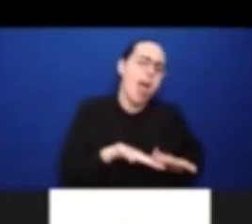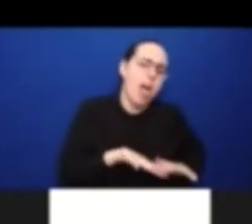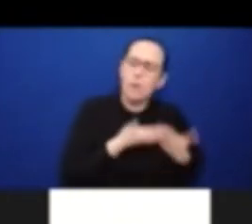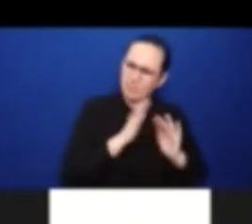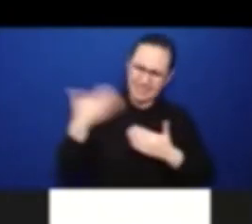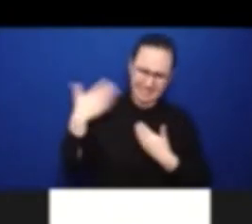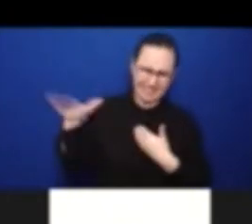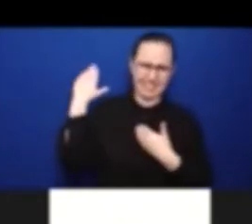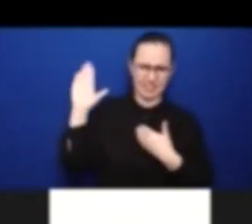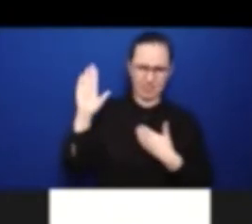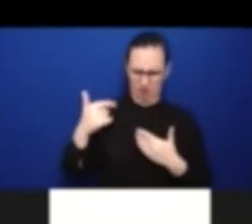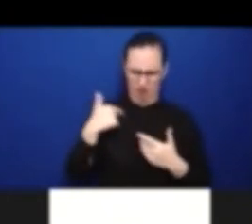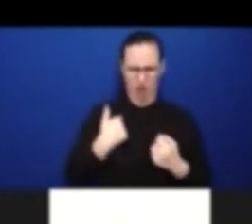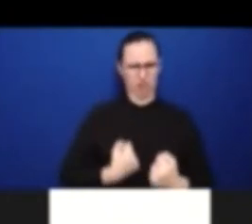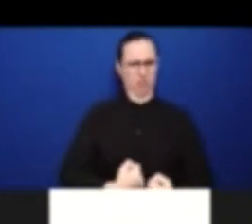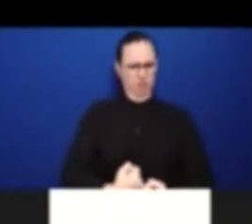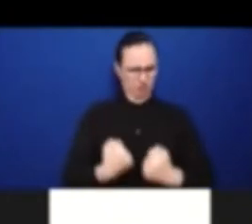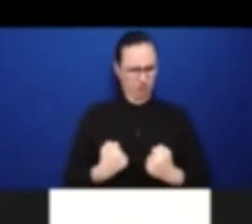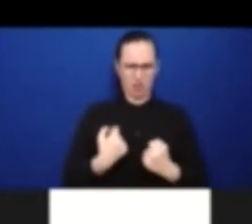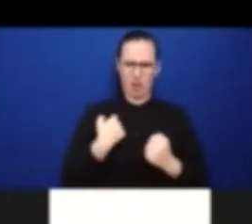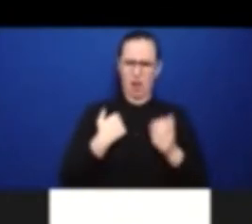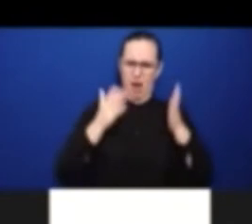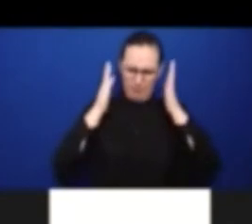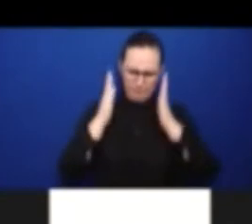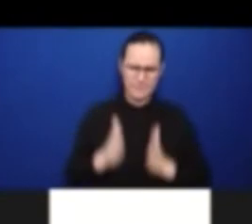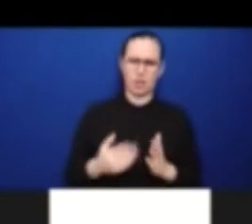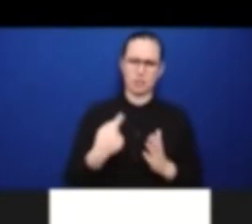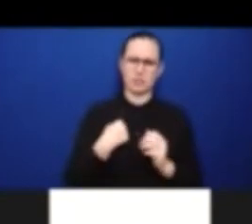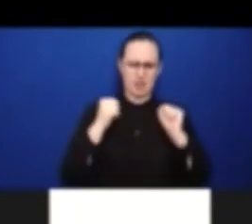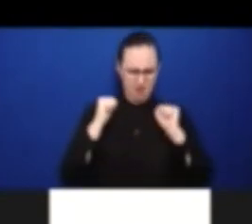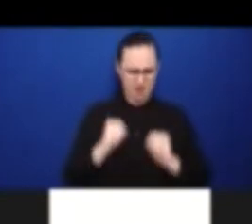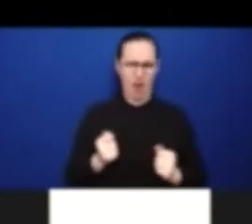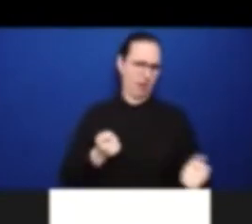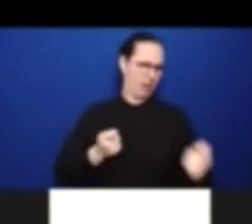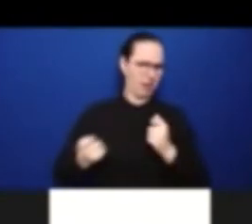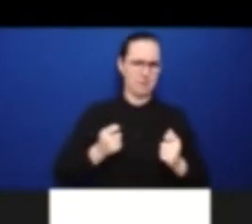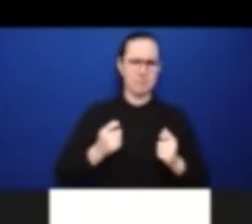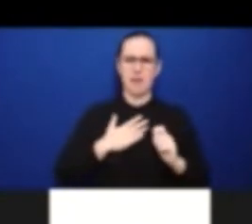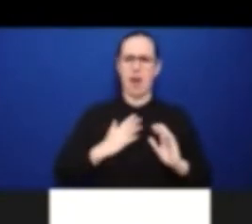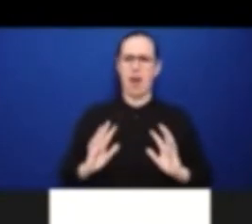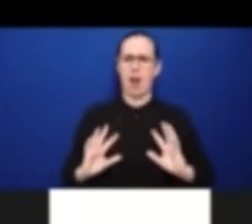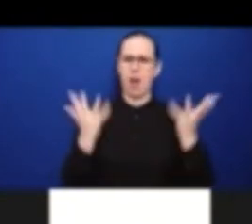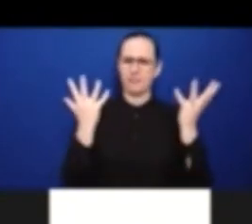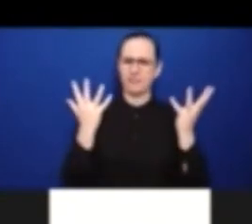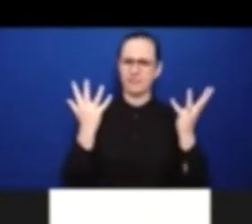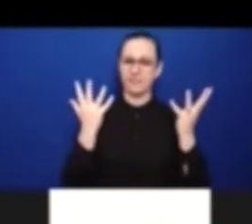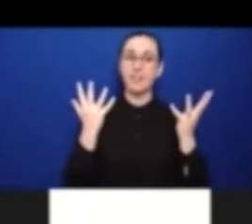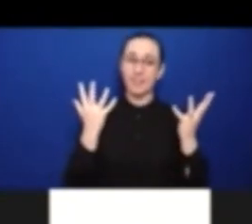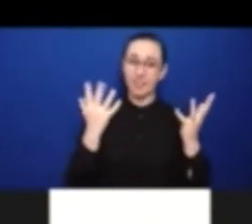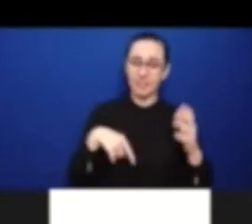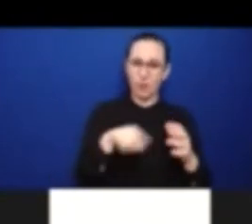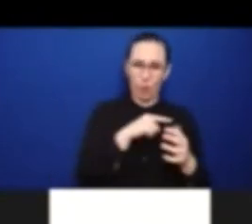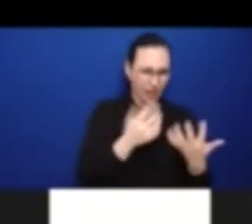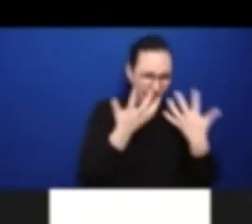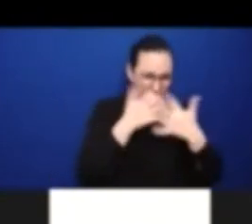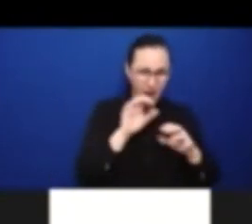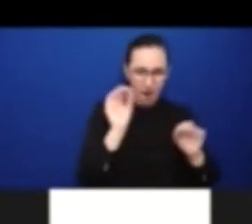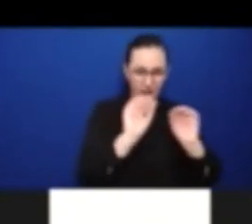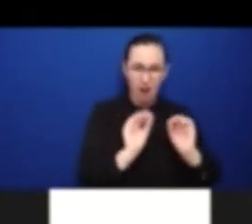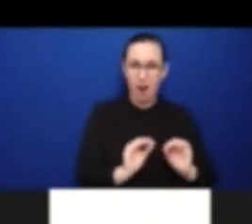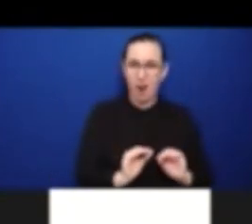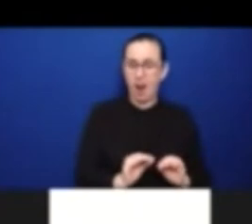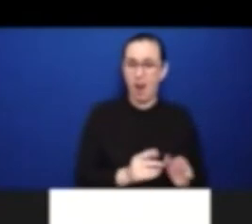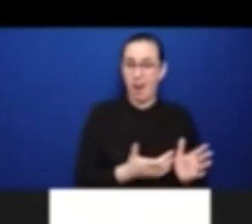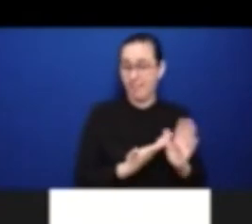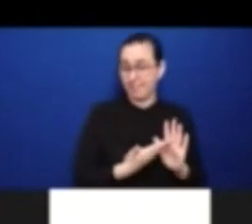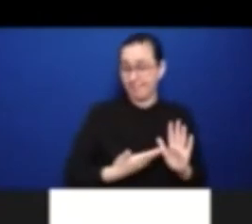with the other human rights treaties that we already had. And then the process took off. And we had opened